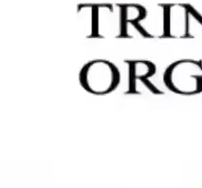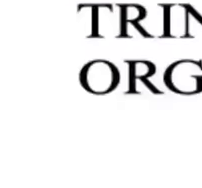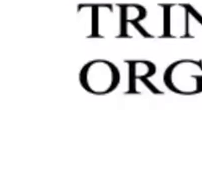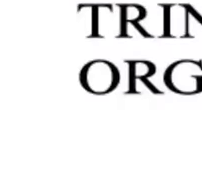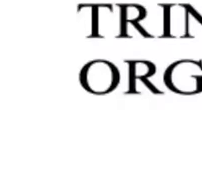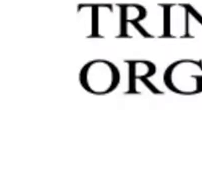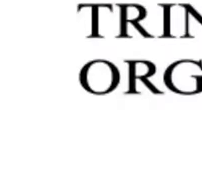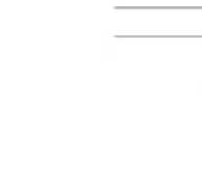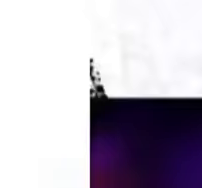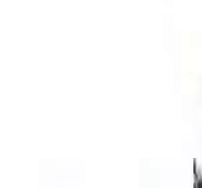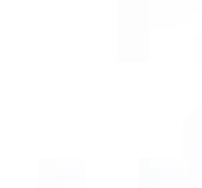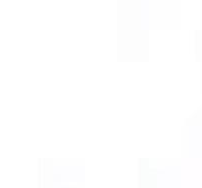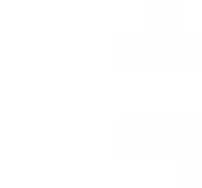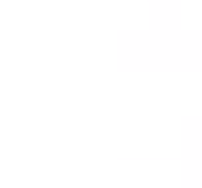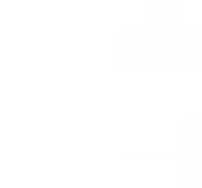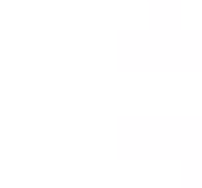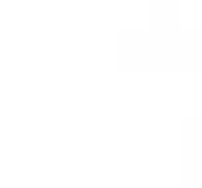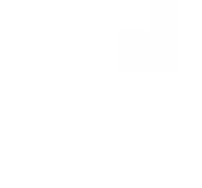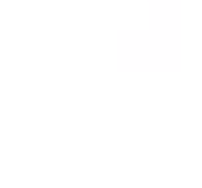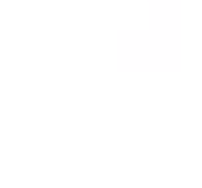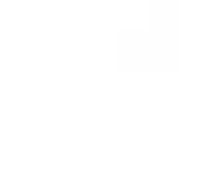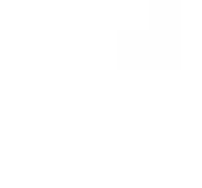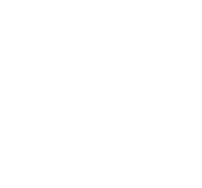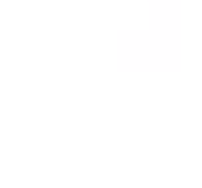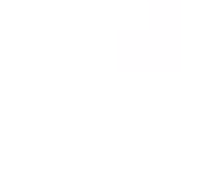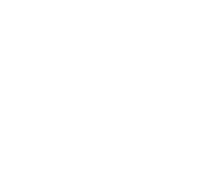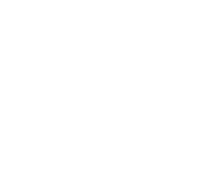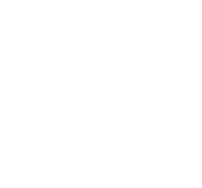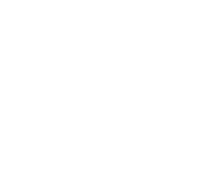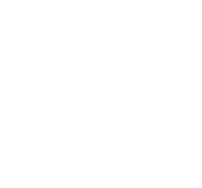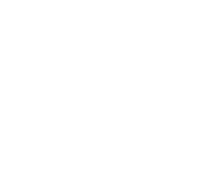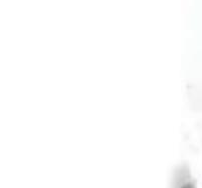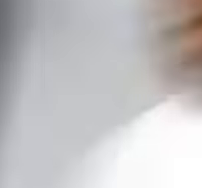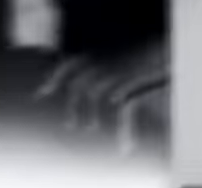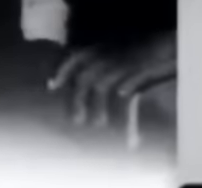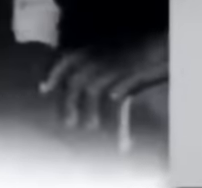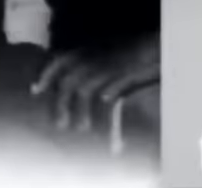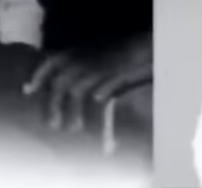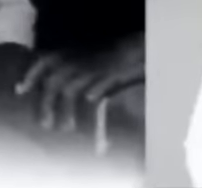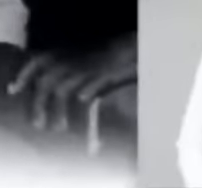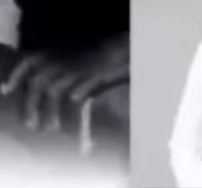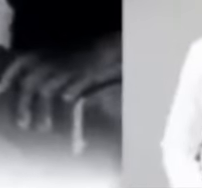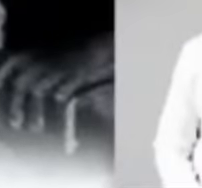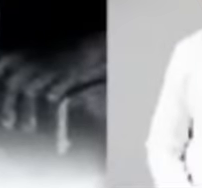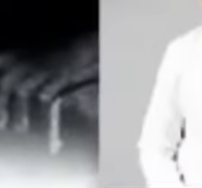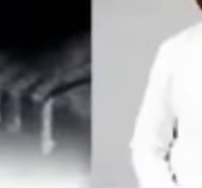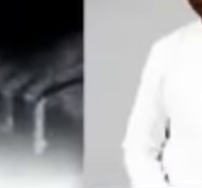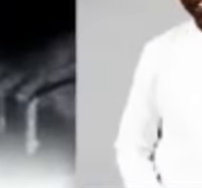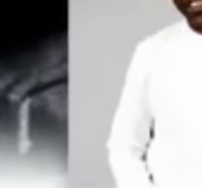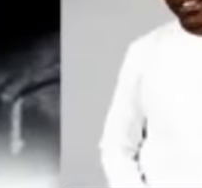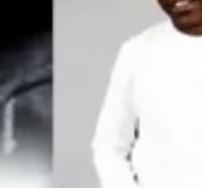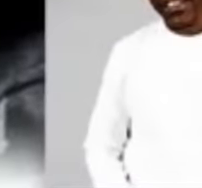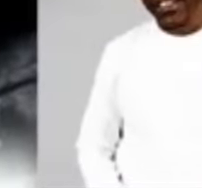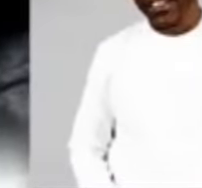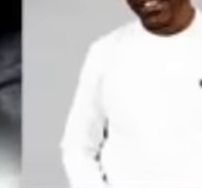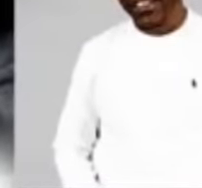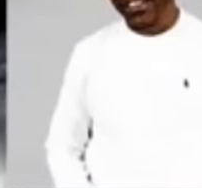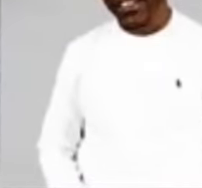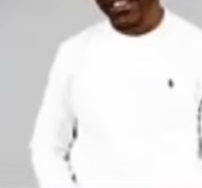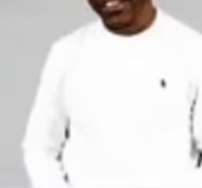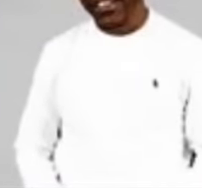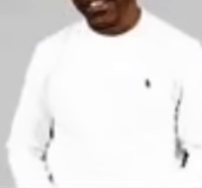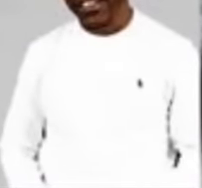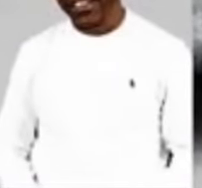Tuko says, get ready for the Legends Legacy Concert. Yes, pulsating rhythms and soulful Calypsos as our talented